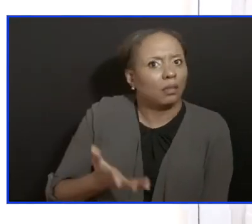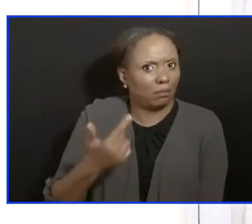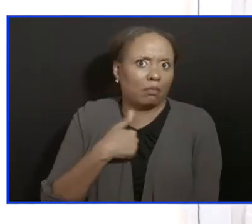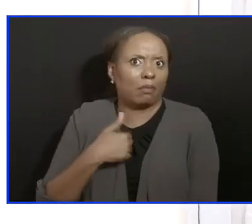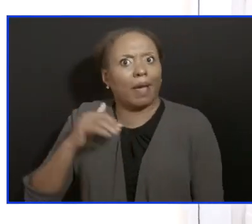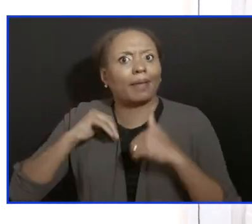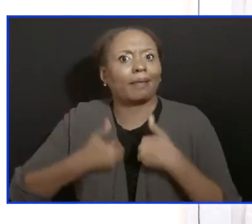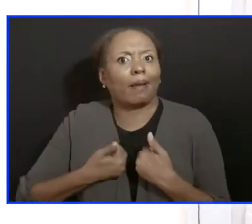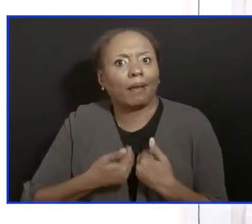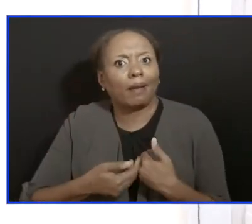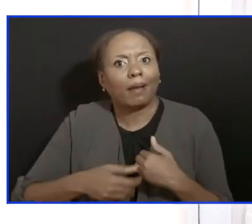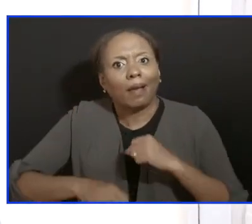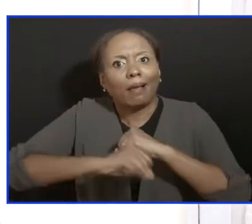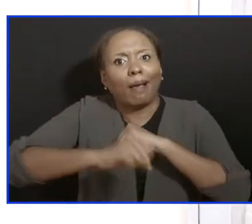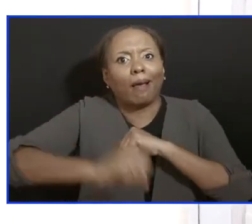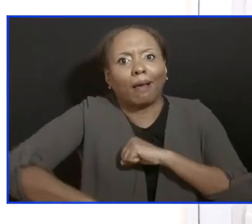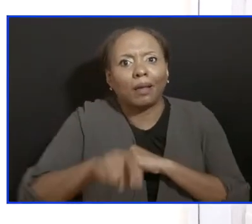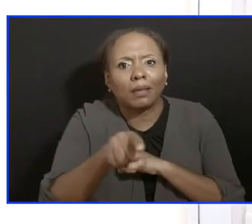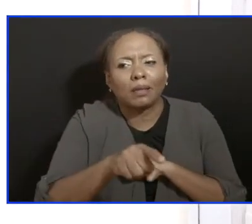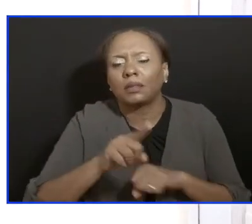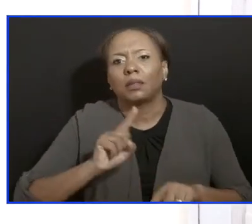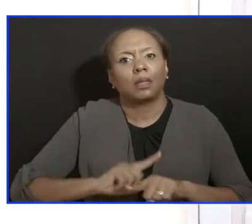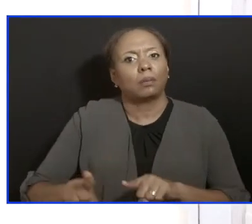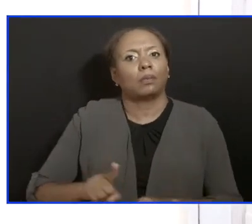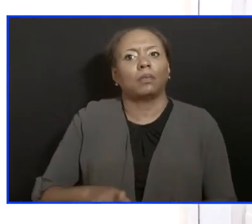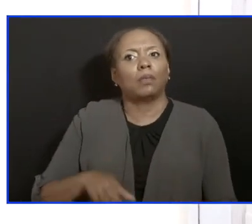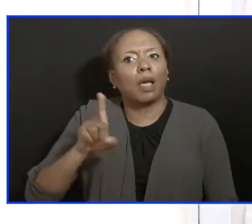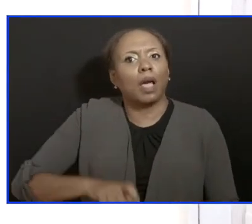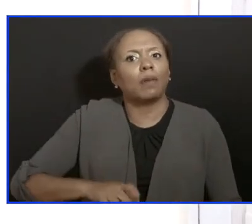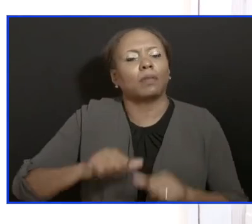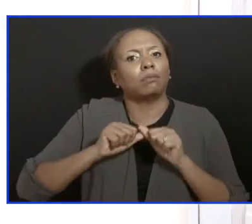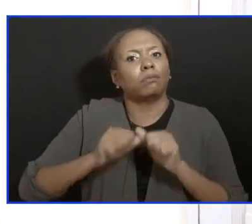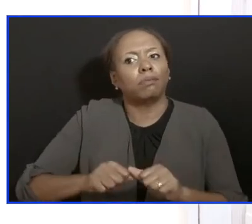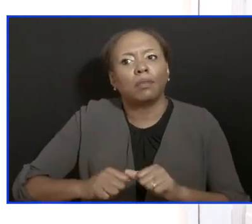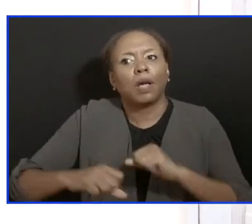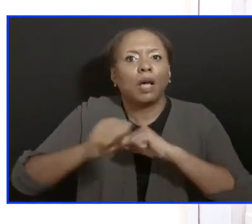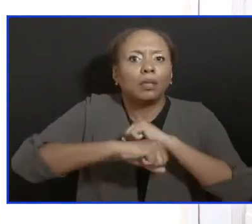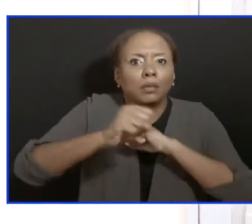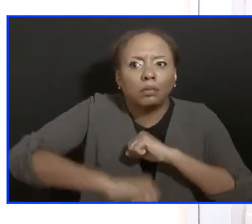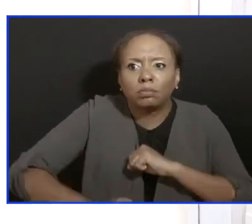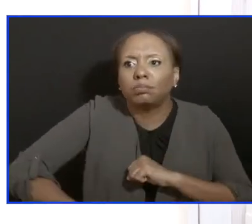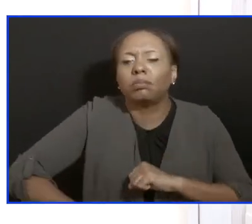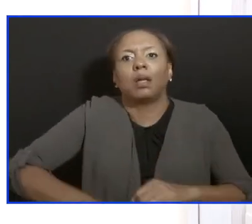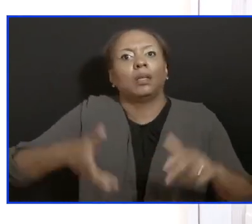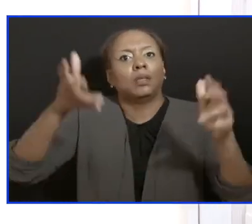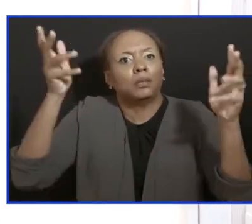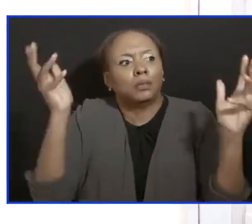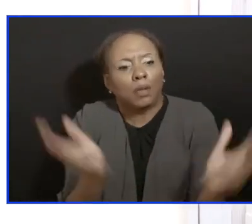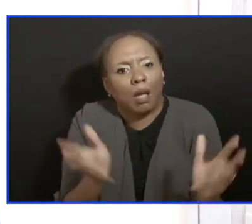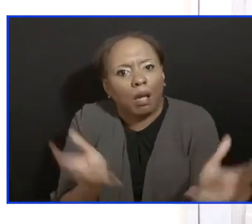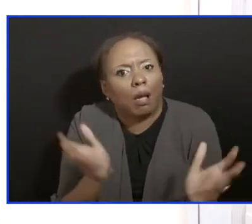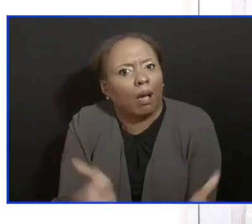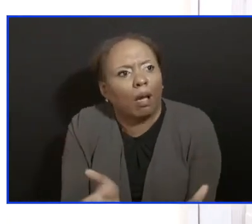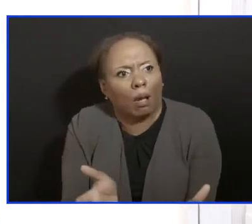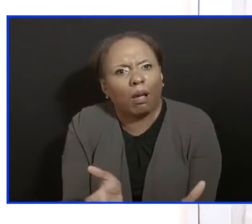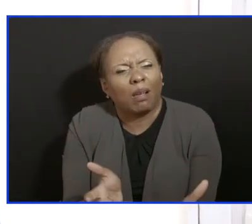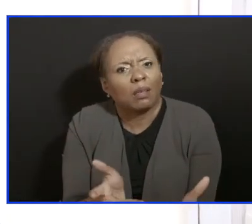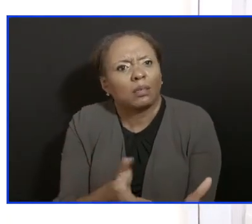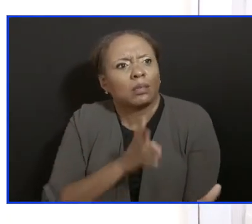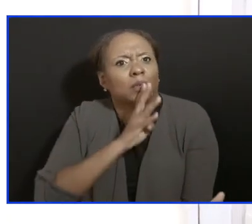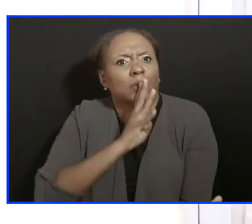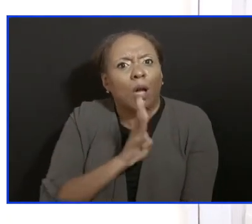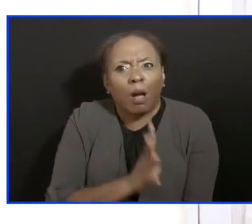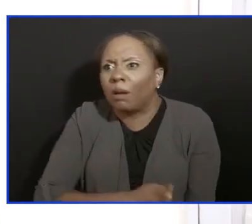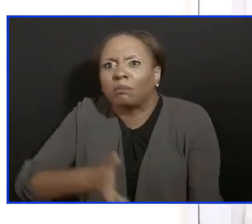But the reality is that we have to keep talking. And we have to keep talking because until we can save as many lives as possible,